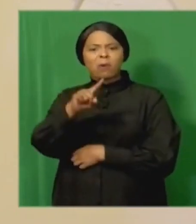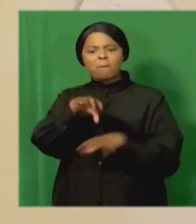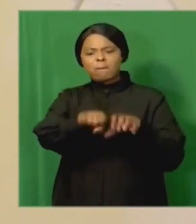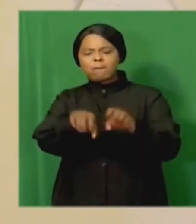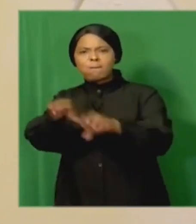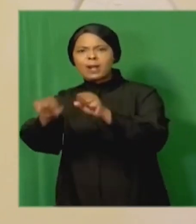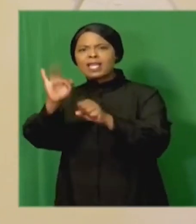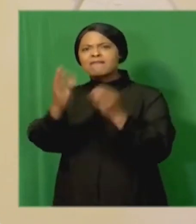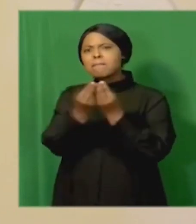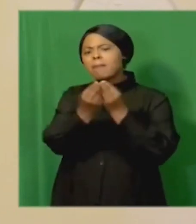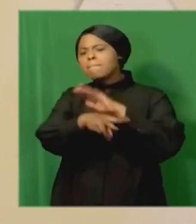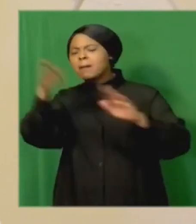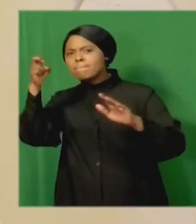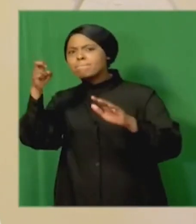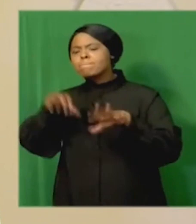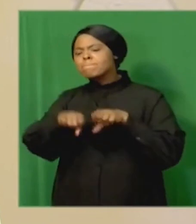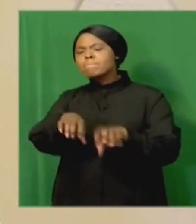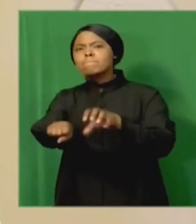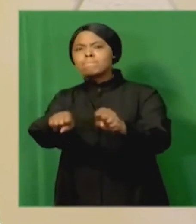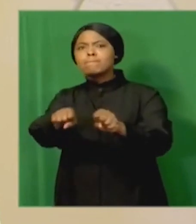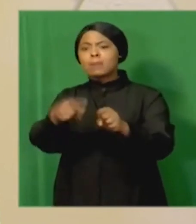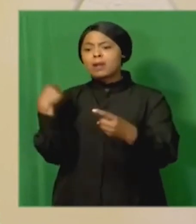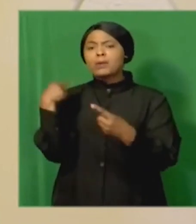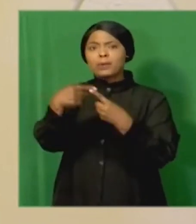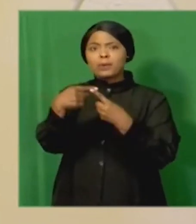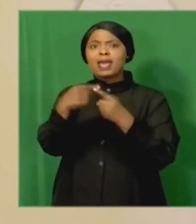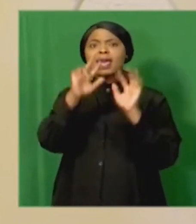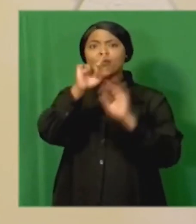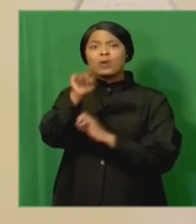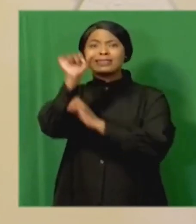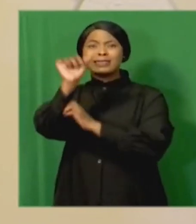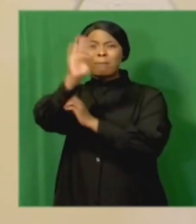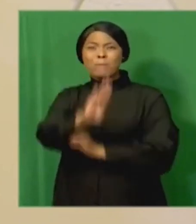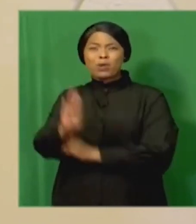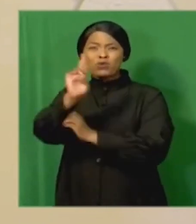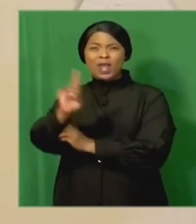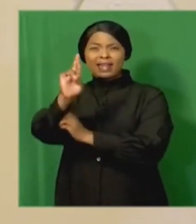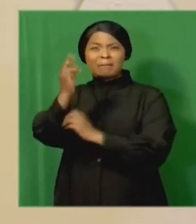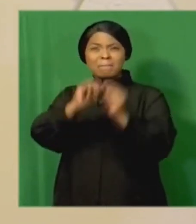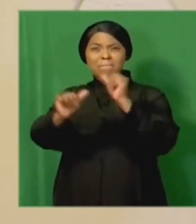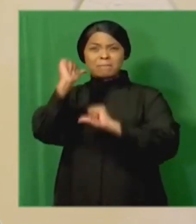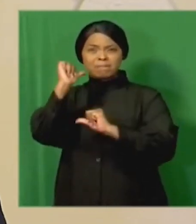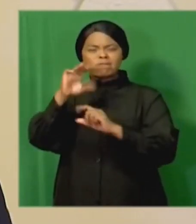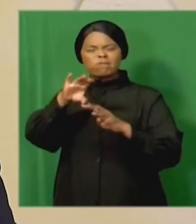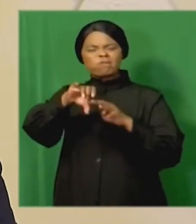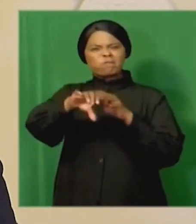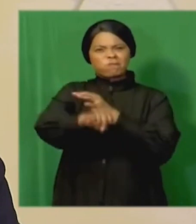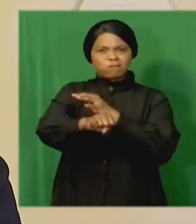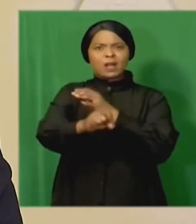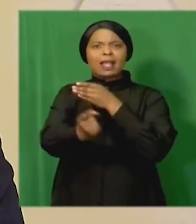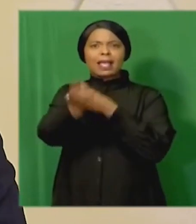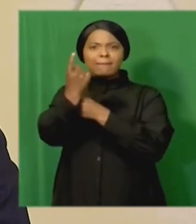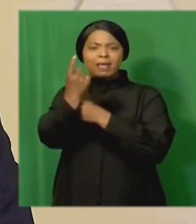since its establishment, it has recovered over 8.6 billion rand. We